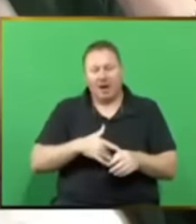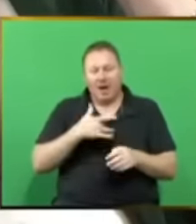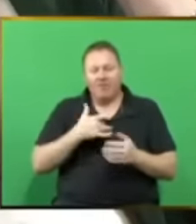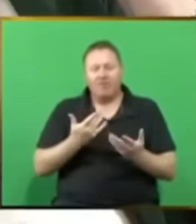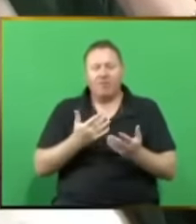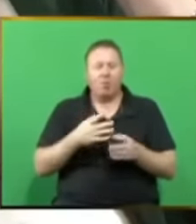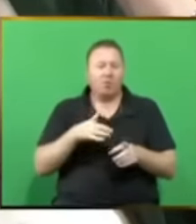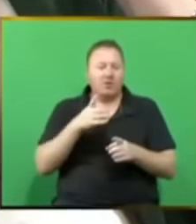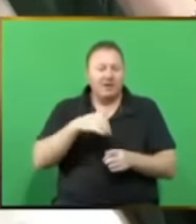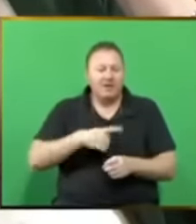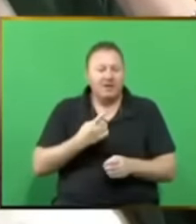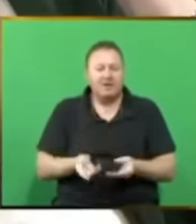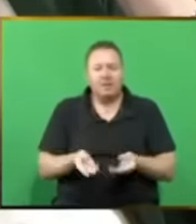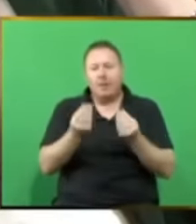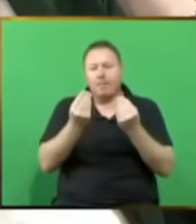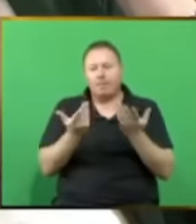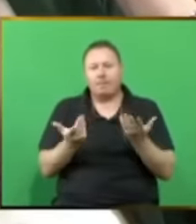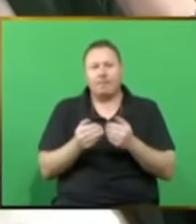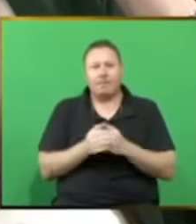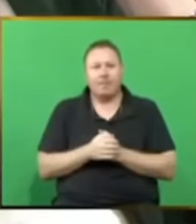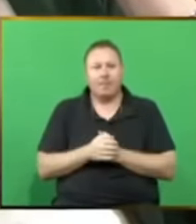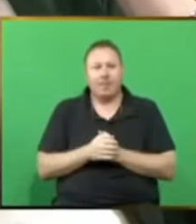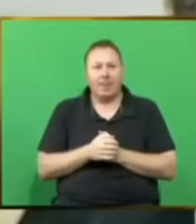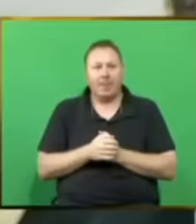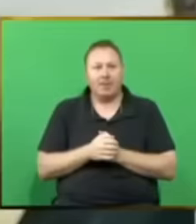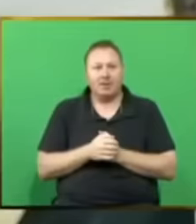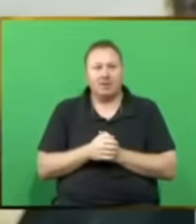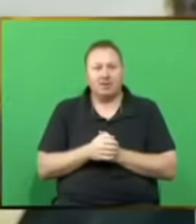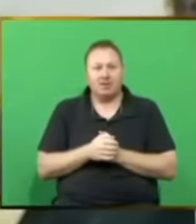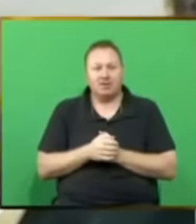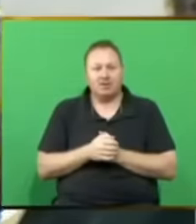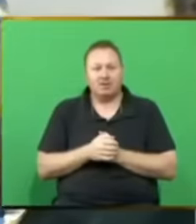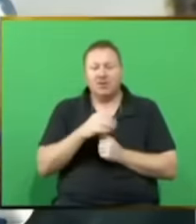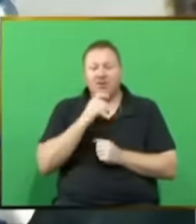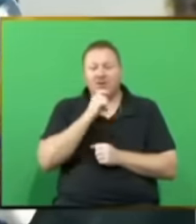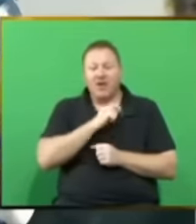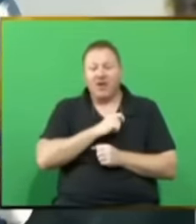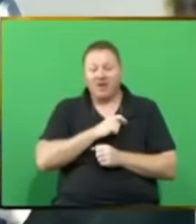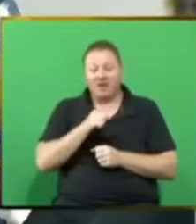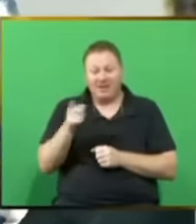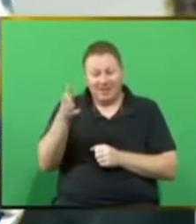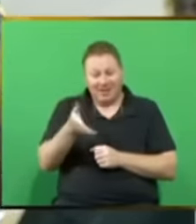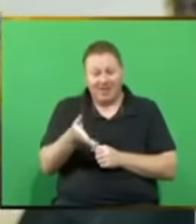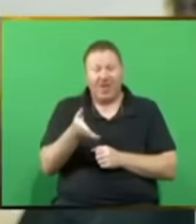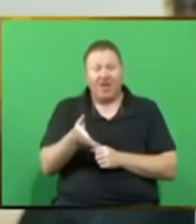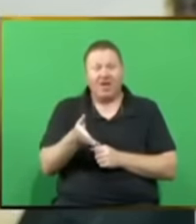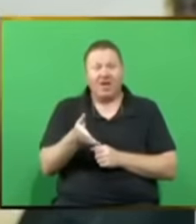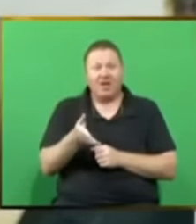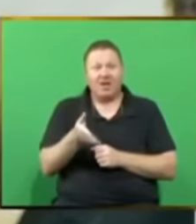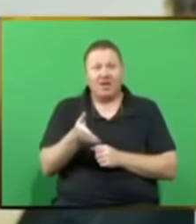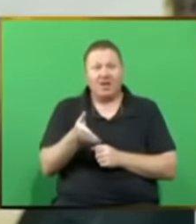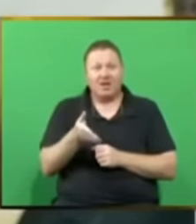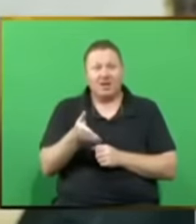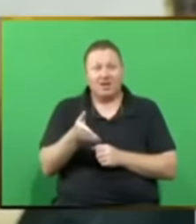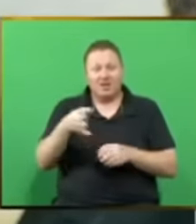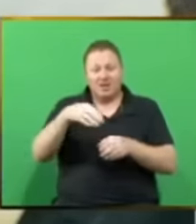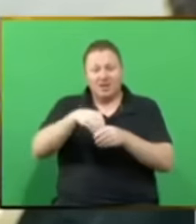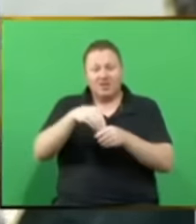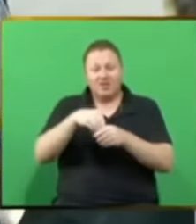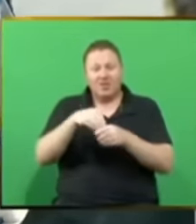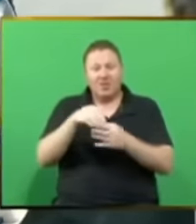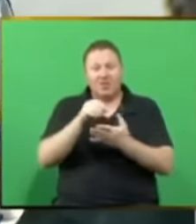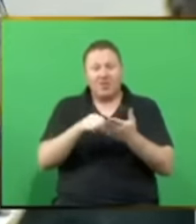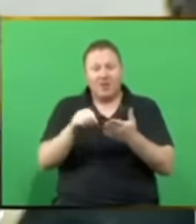deserves. In fact, he was there, Mr. President. He was there when, in the heat of an election campaign,